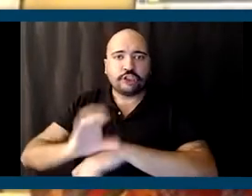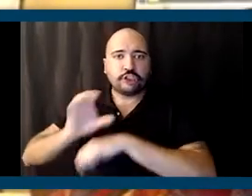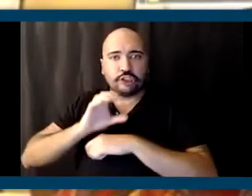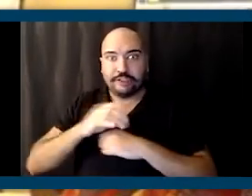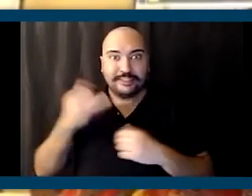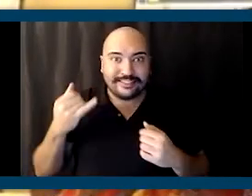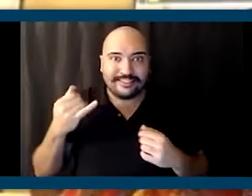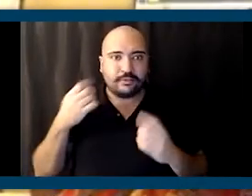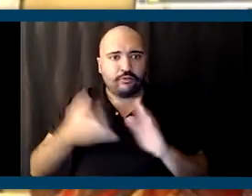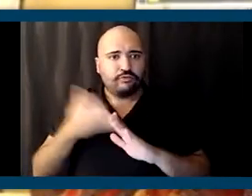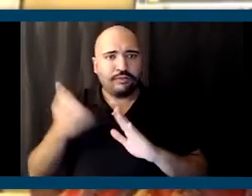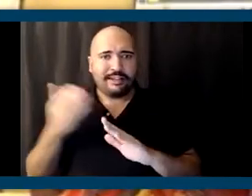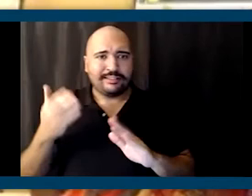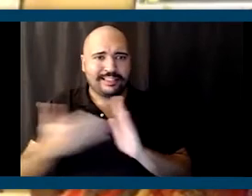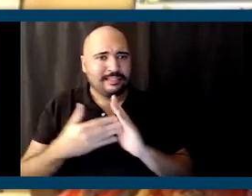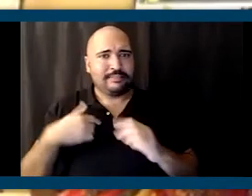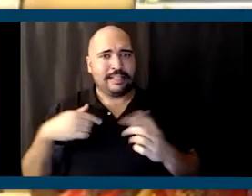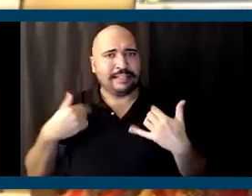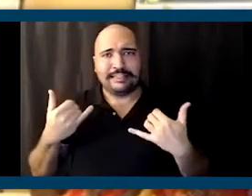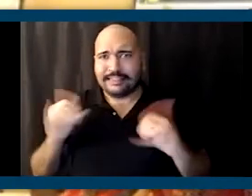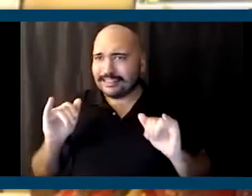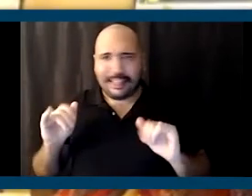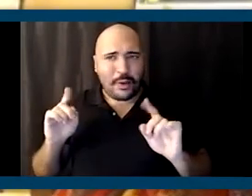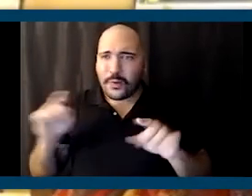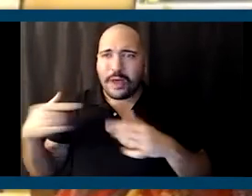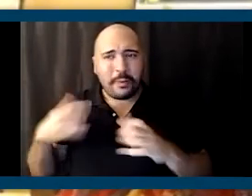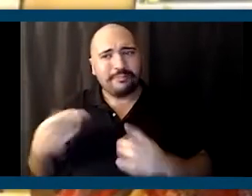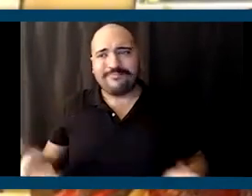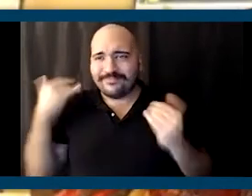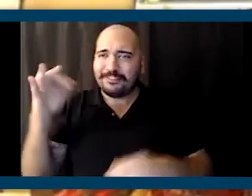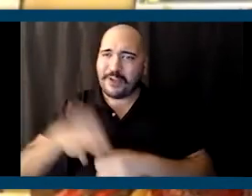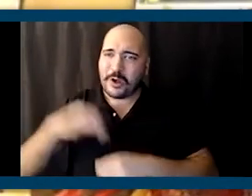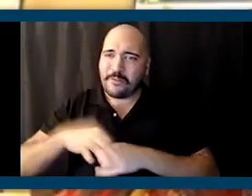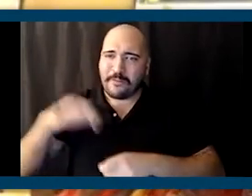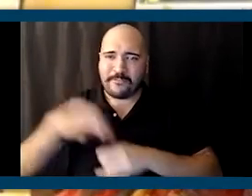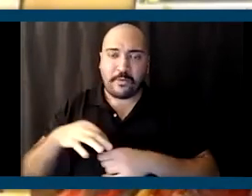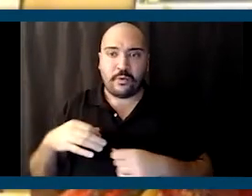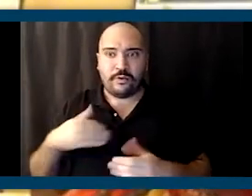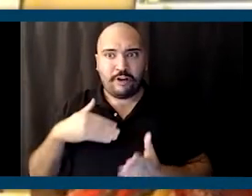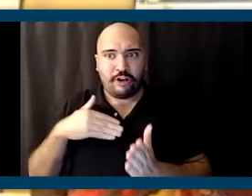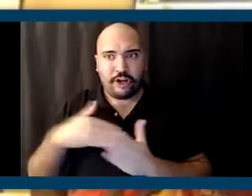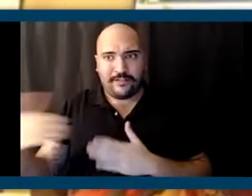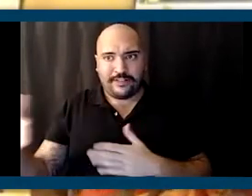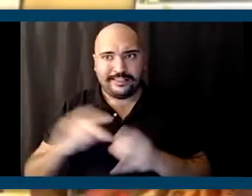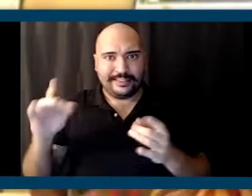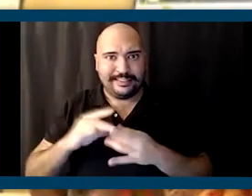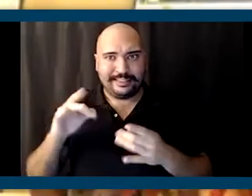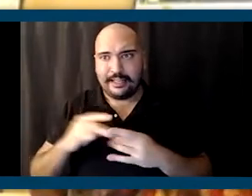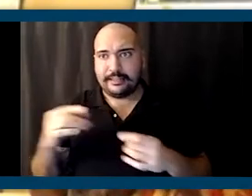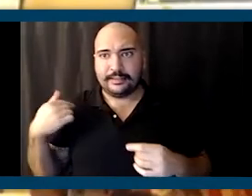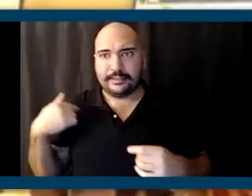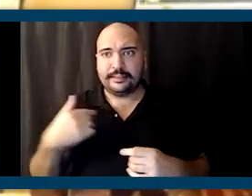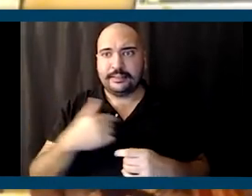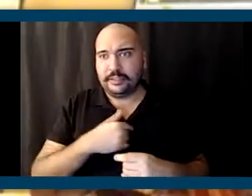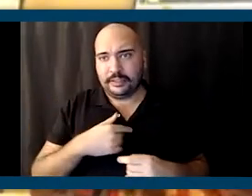don't have anybody running against me, I still go because I want people to turn out to vote. And I often say to them, we may not be able to